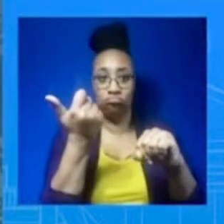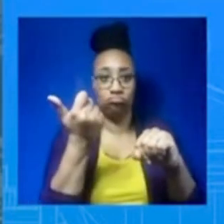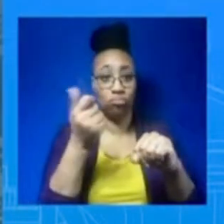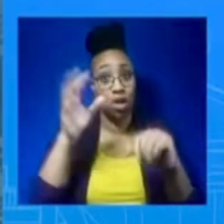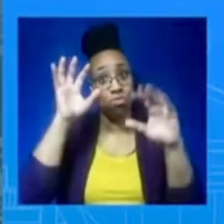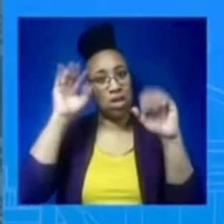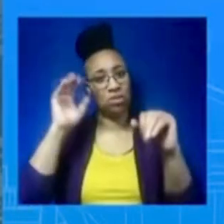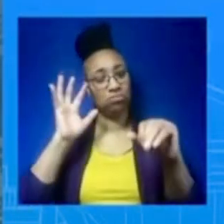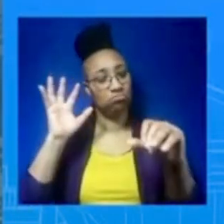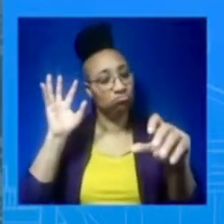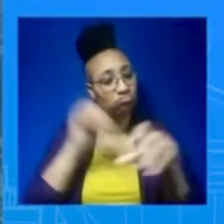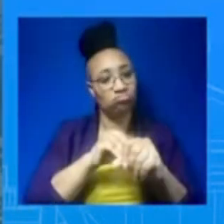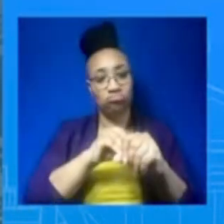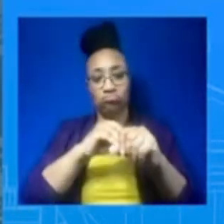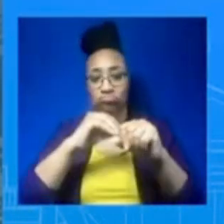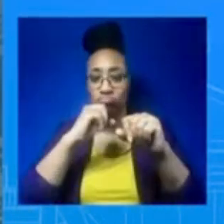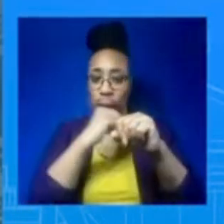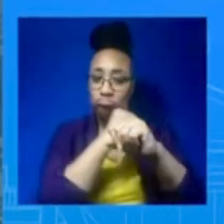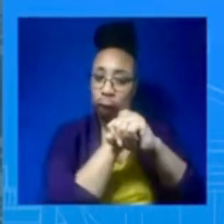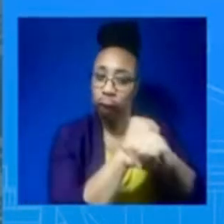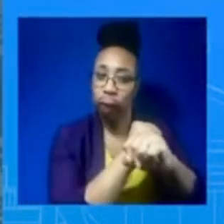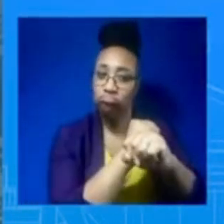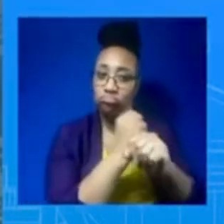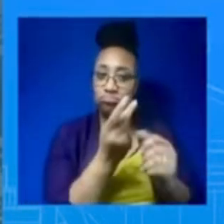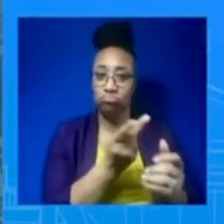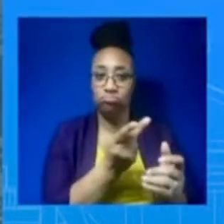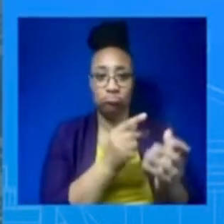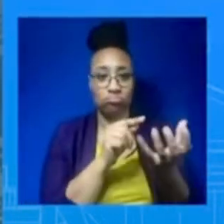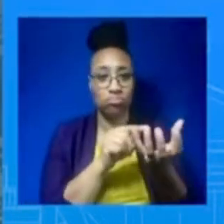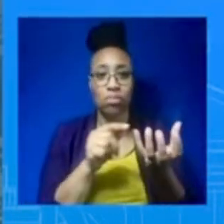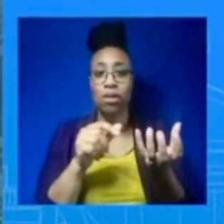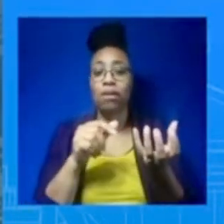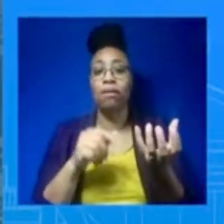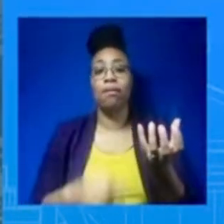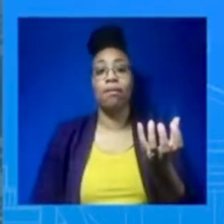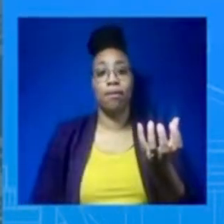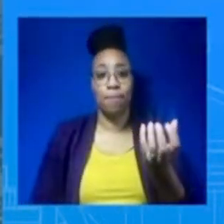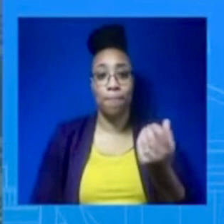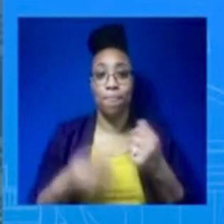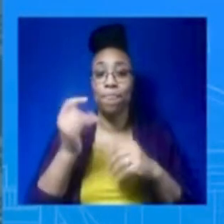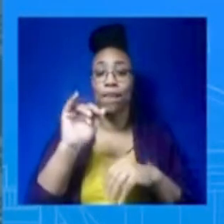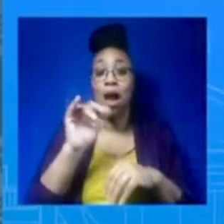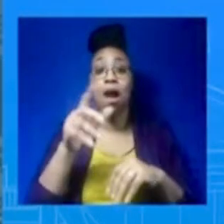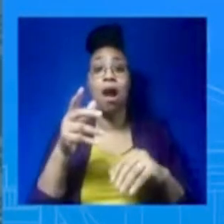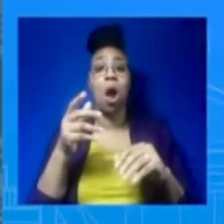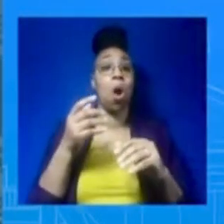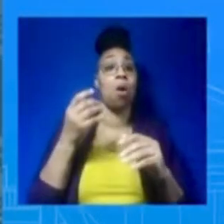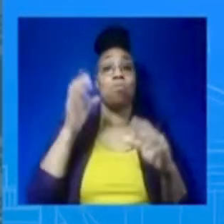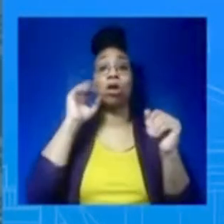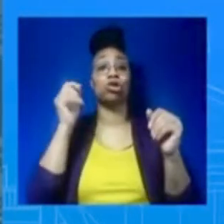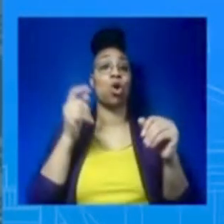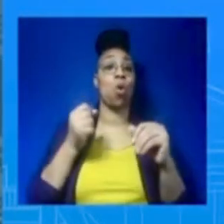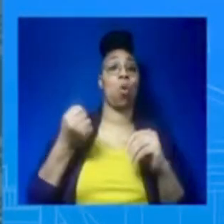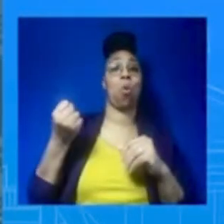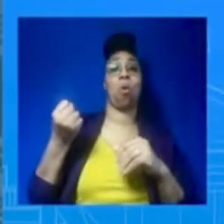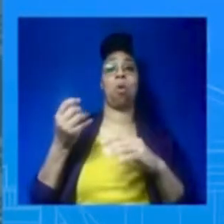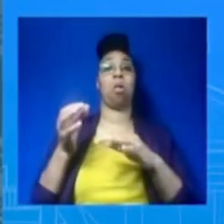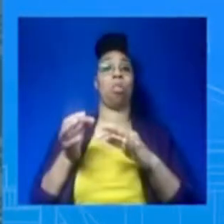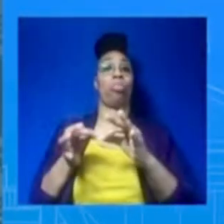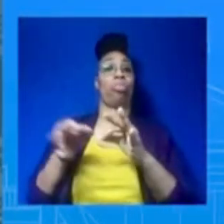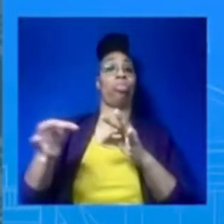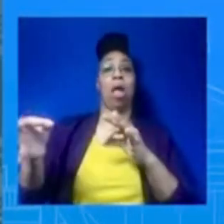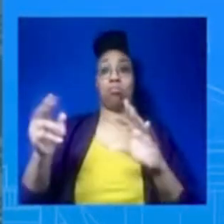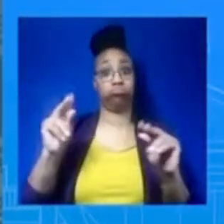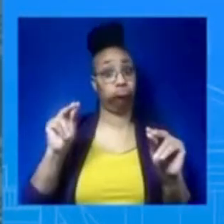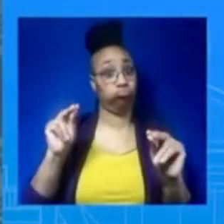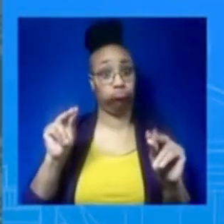to make sure that we are fighting for programs that taxpayers pay into. We're talking about veterans. We're